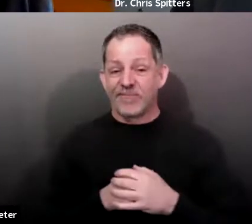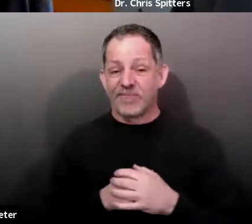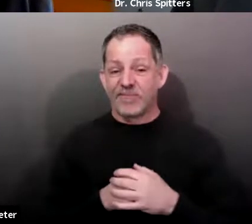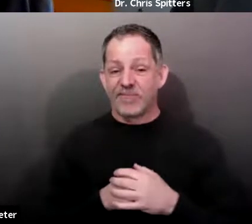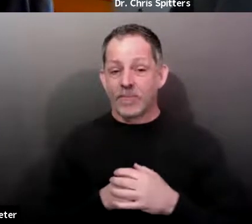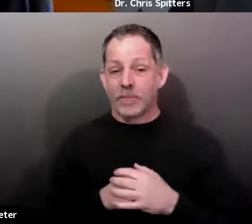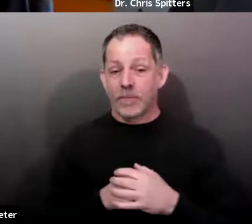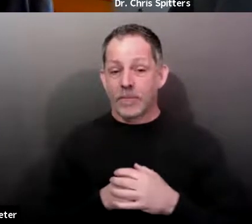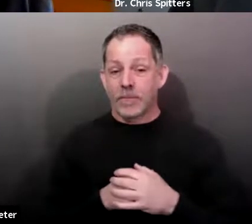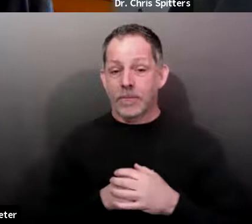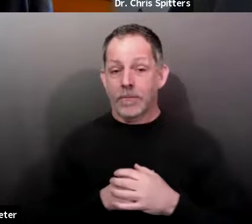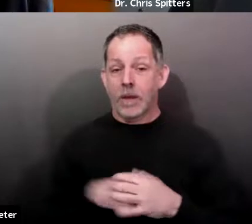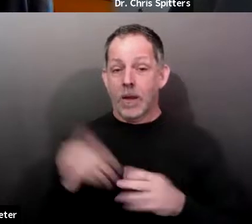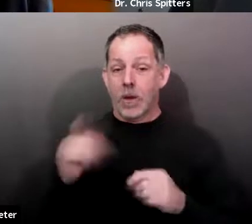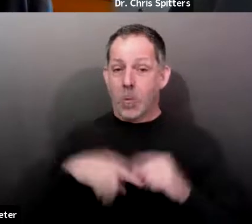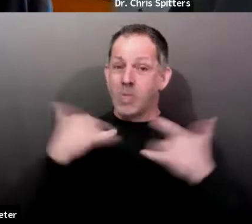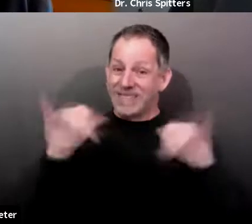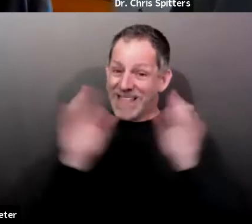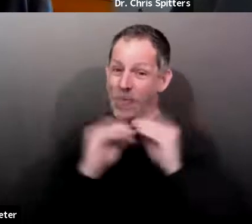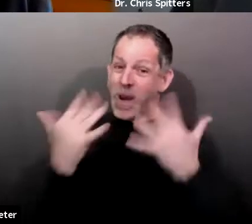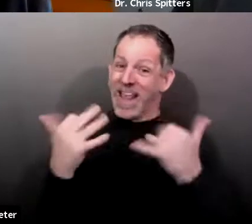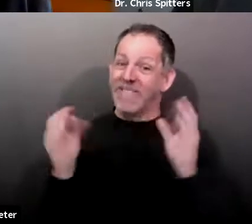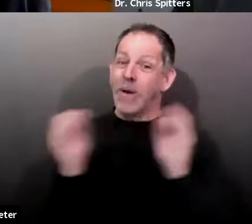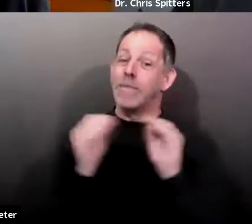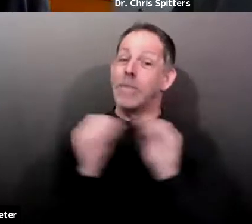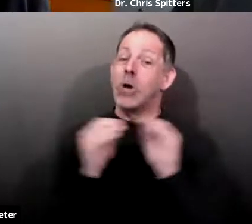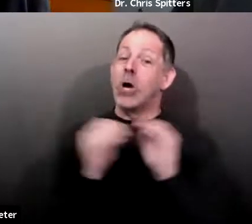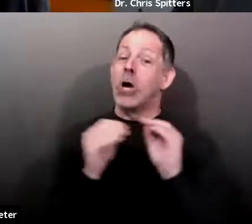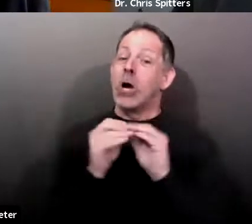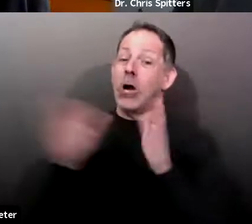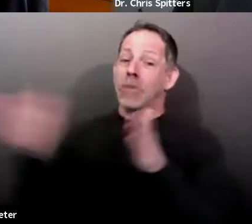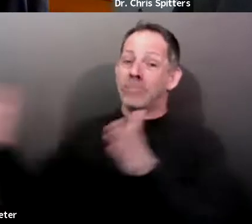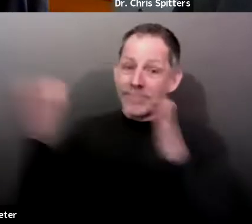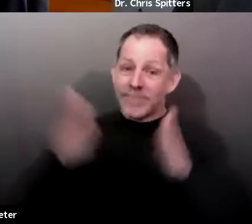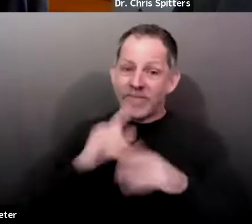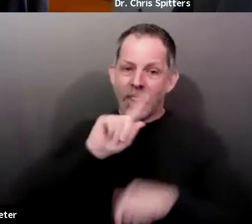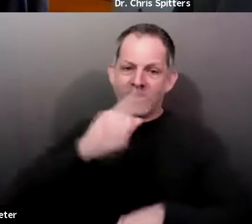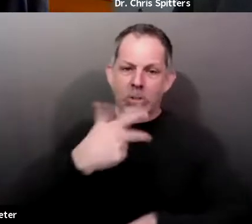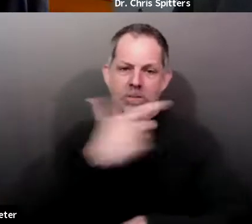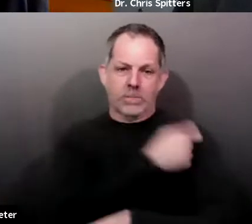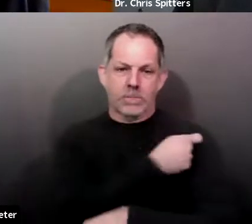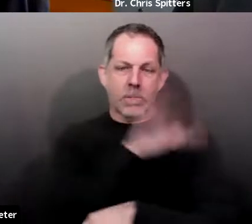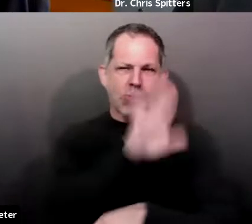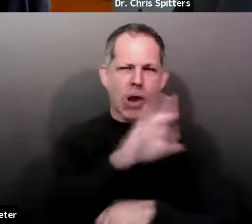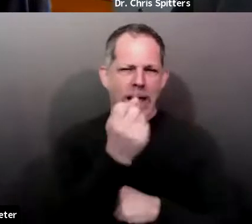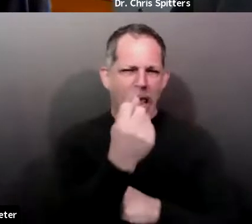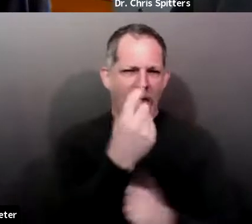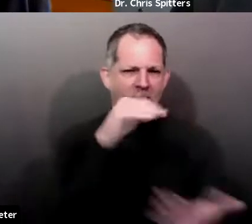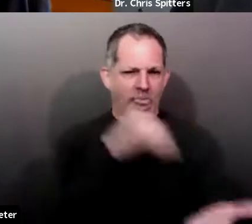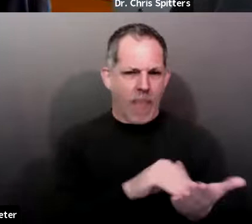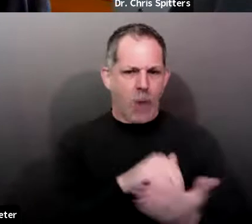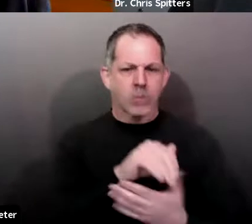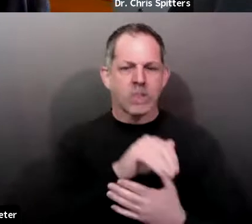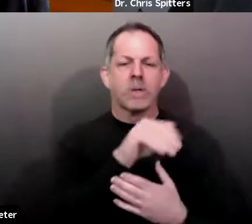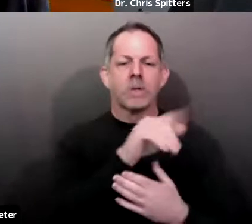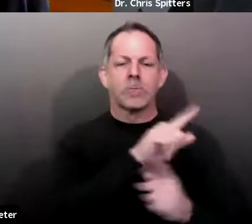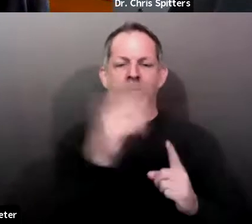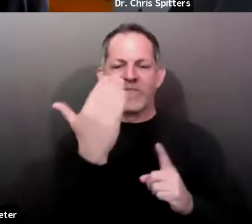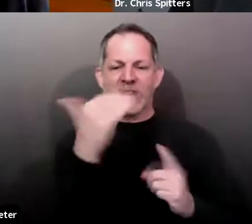doses with about 11,000 of the 15,000 total being first doses. We had